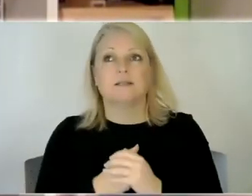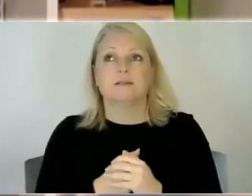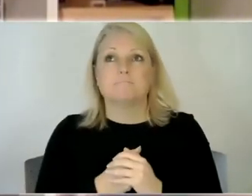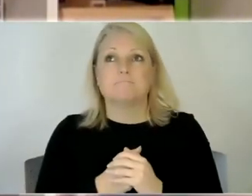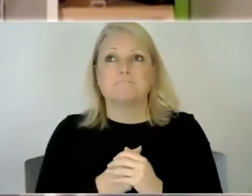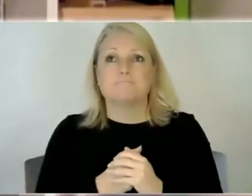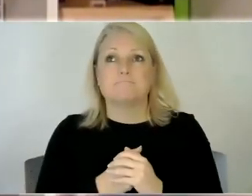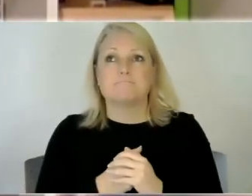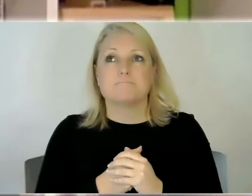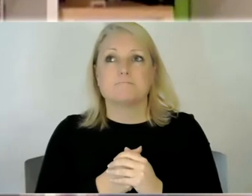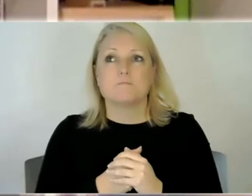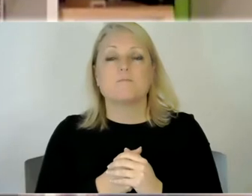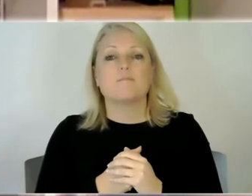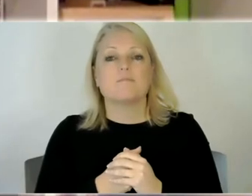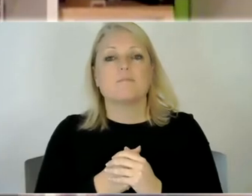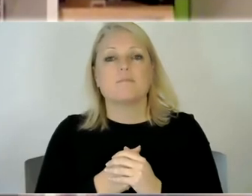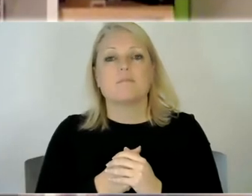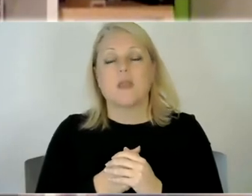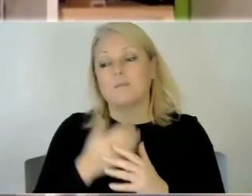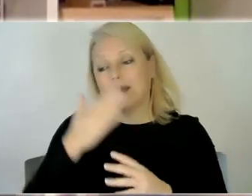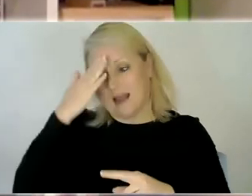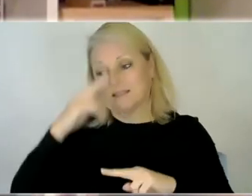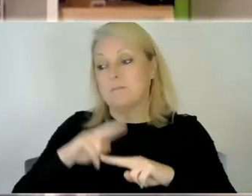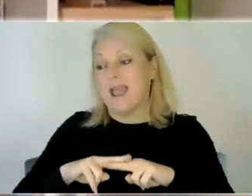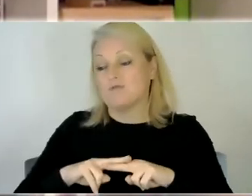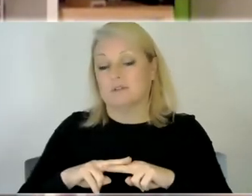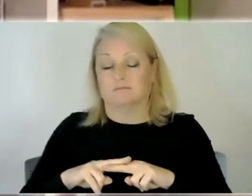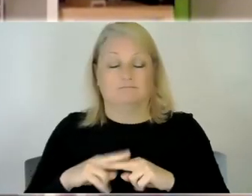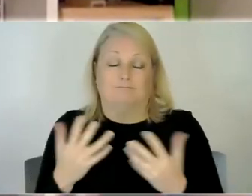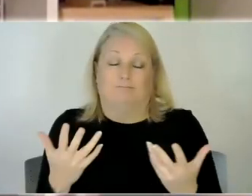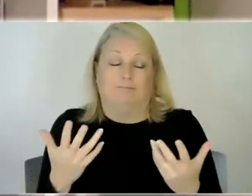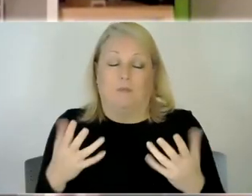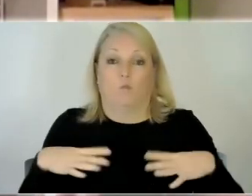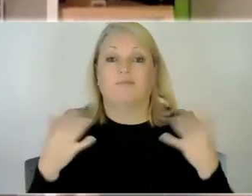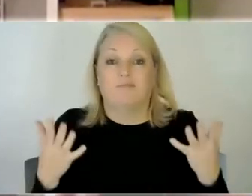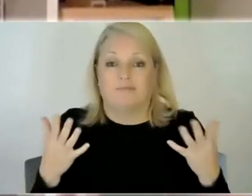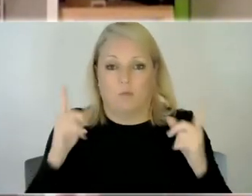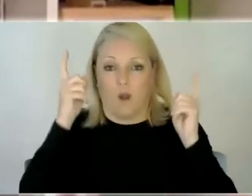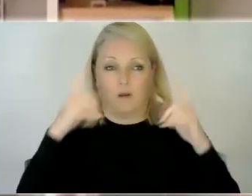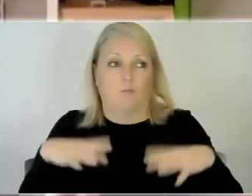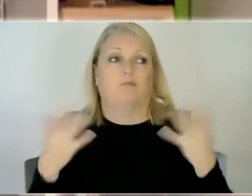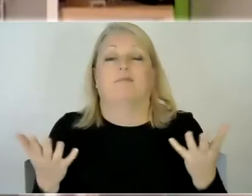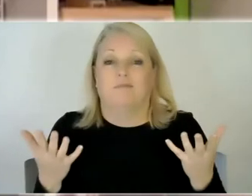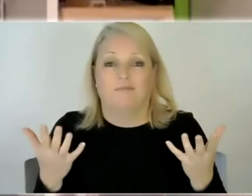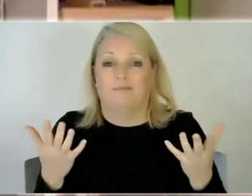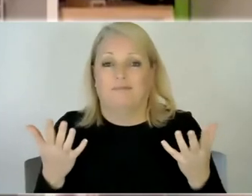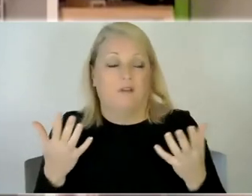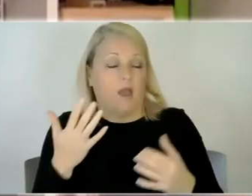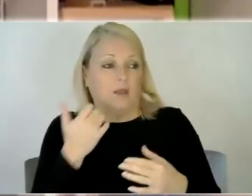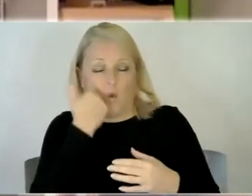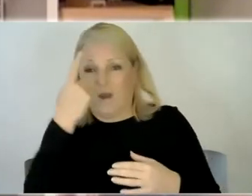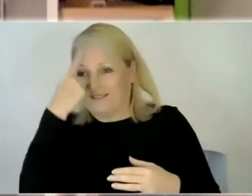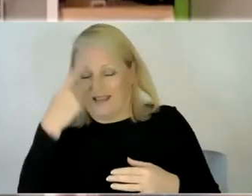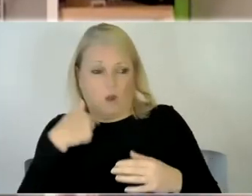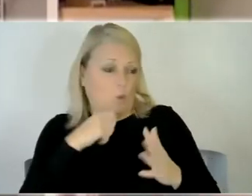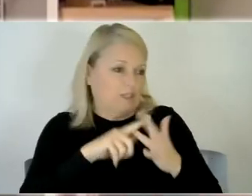i think as a as a parent of special needs kids you're always worrying that you're always worrying that you're doing the right thing that are you doing the right therapy